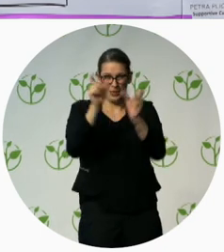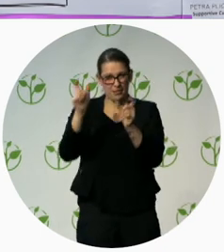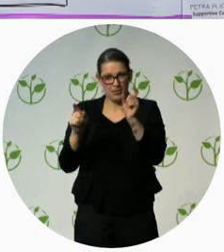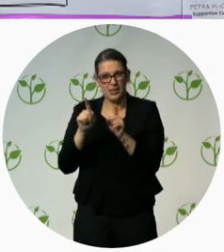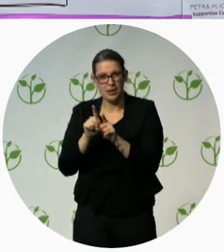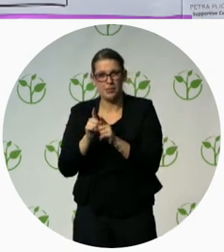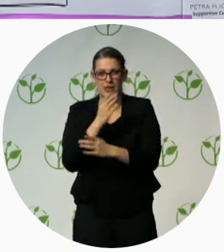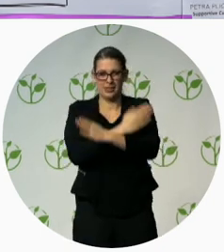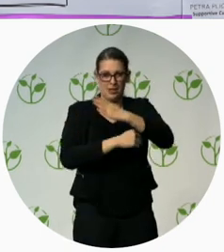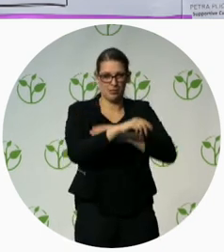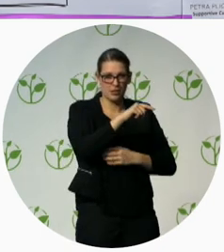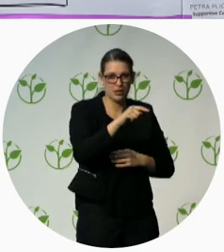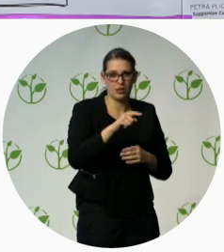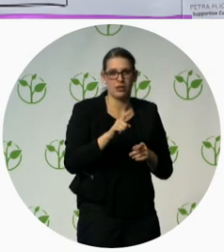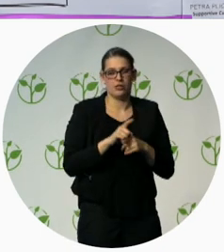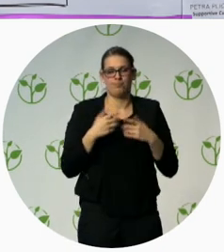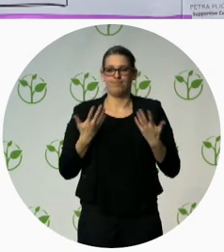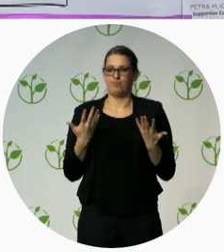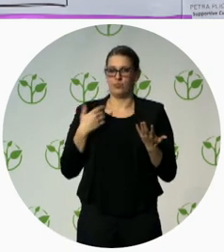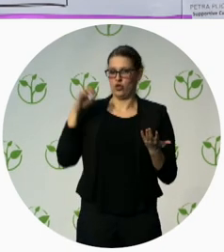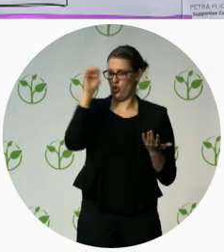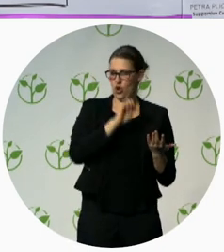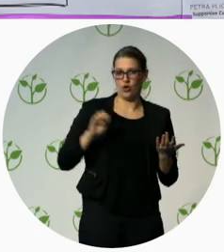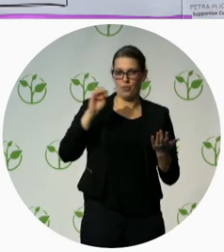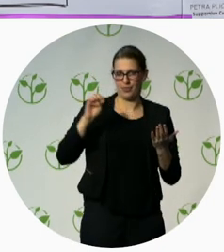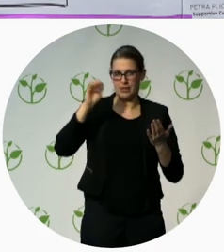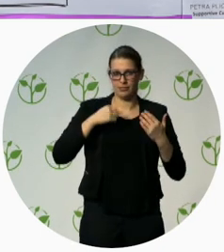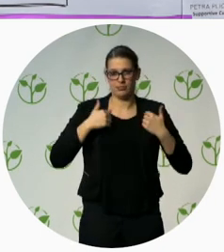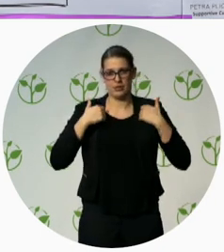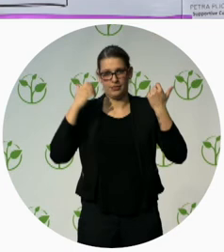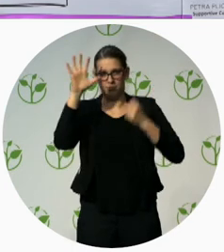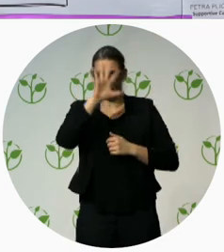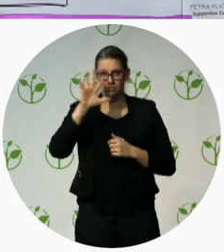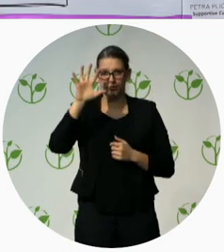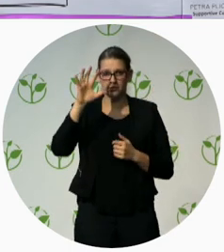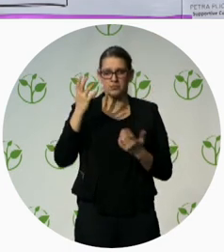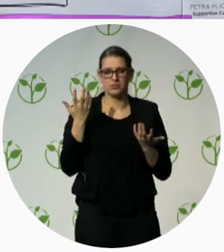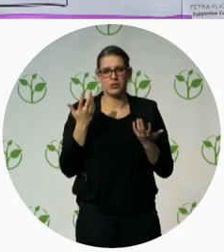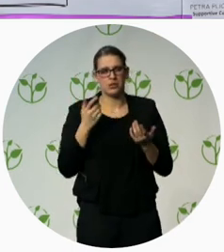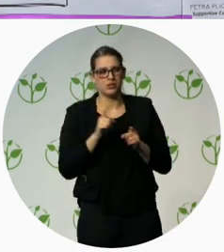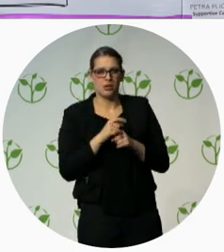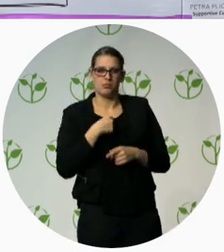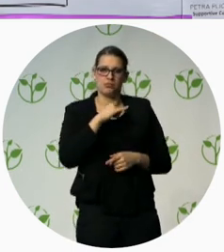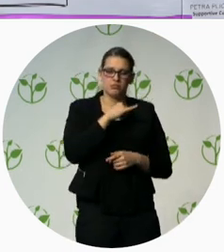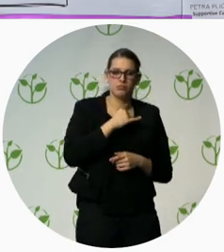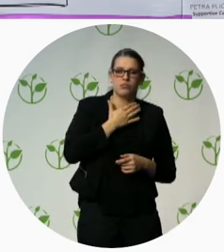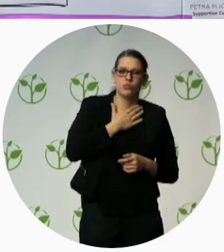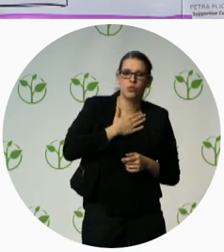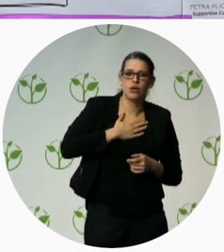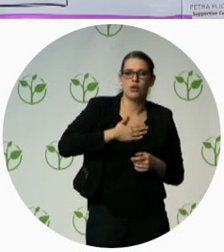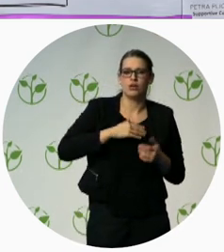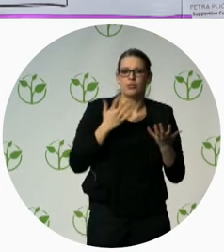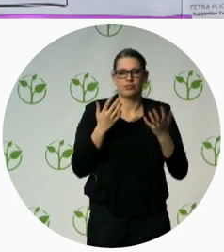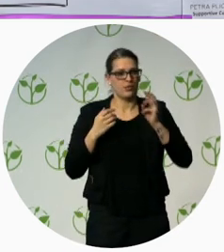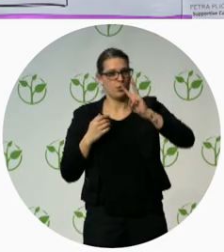very, very interesting to hear that most of the prosthetic designs were made for people living in the westernized